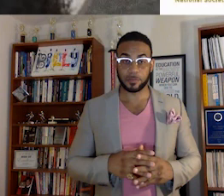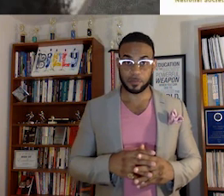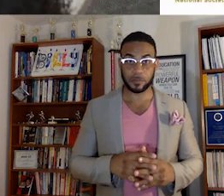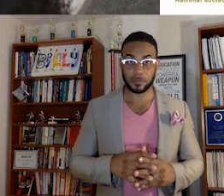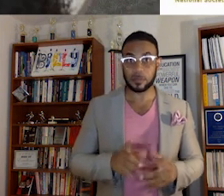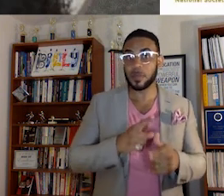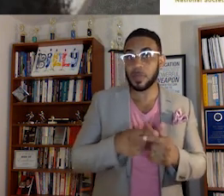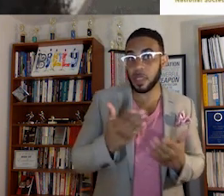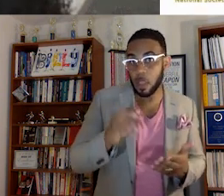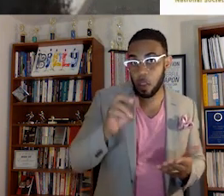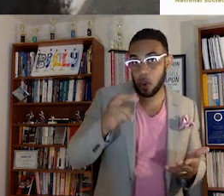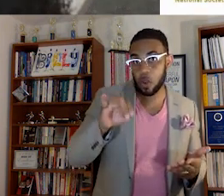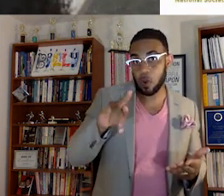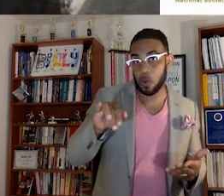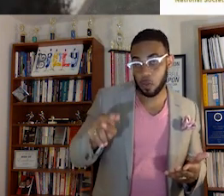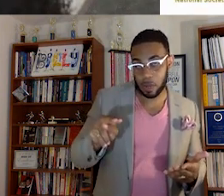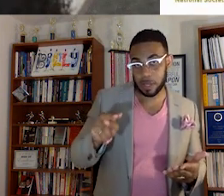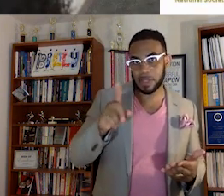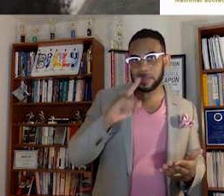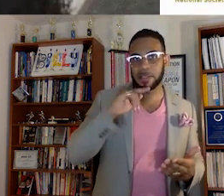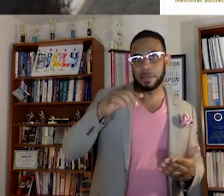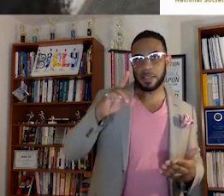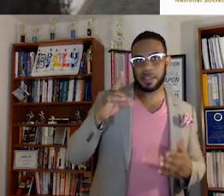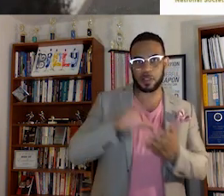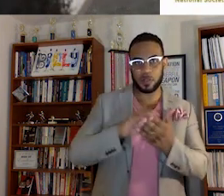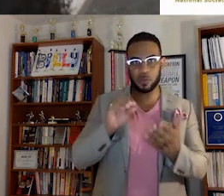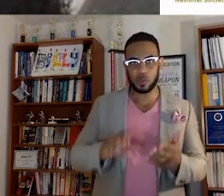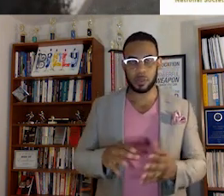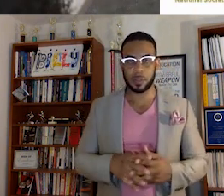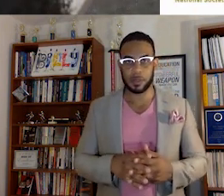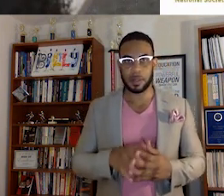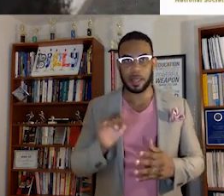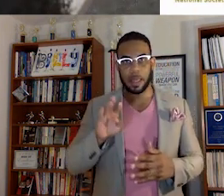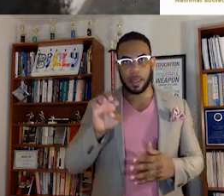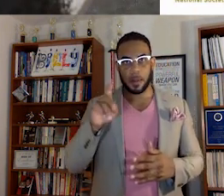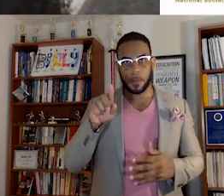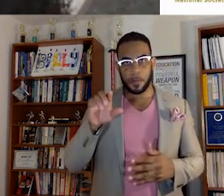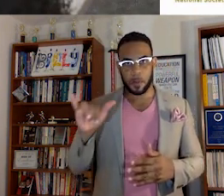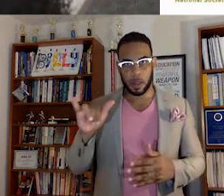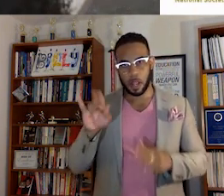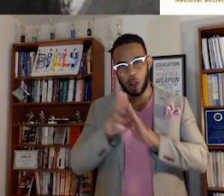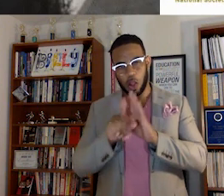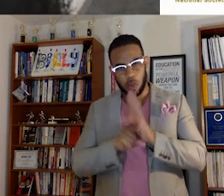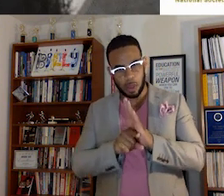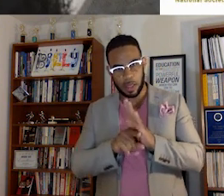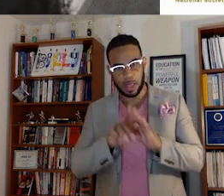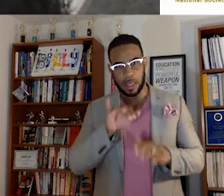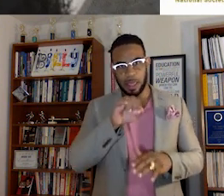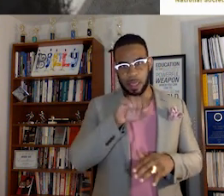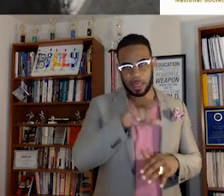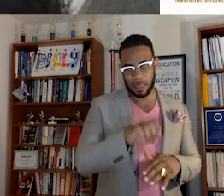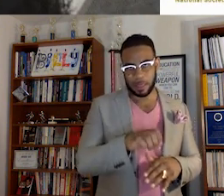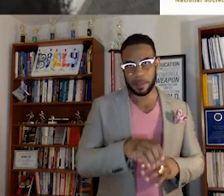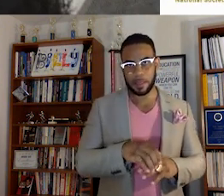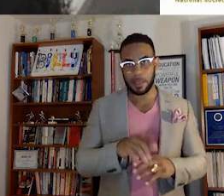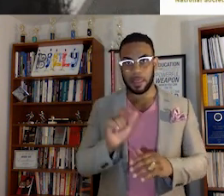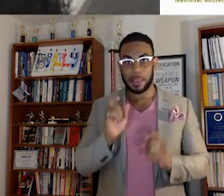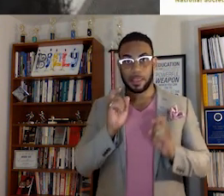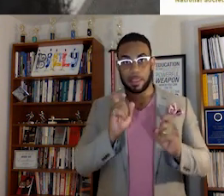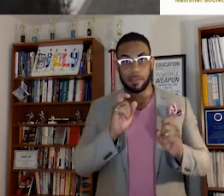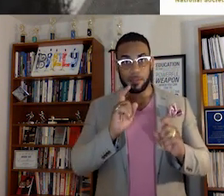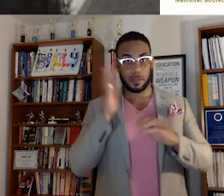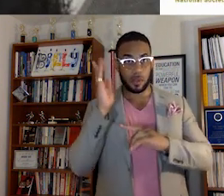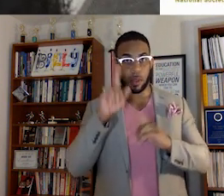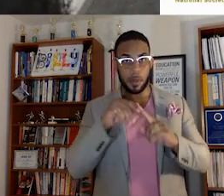Then here's Christian. Christian is a PhD student at Berkeley, the undergraduate in Yale, and he's giving a